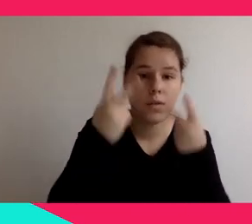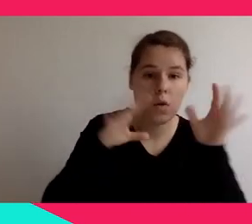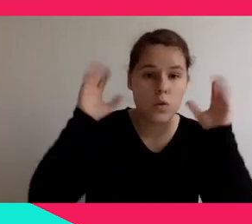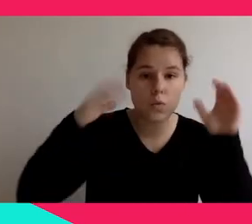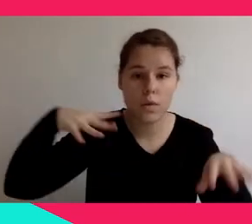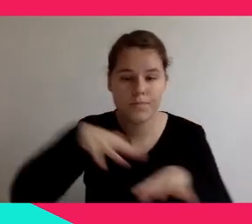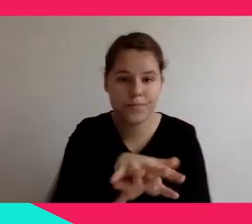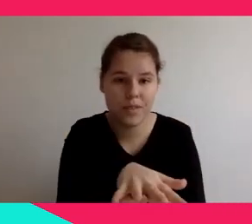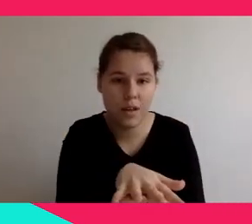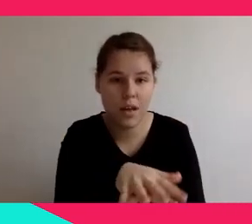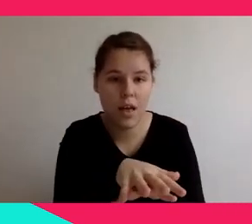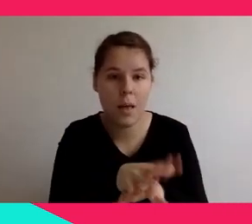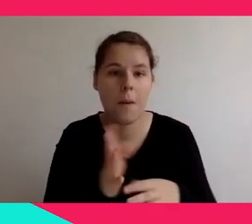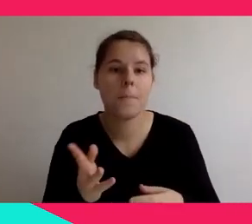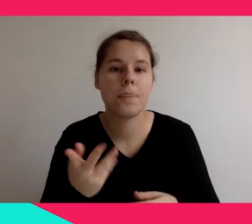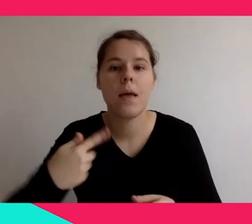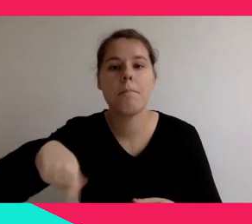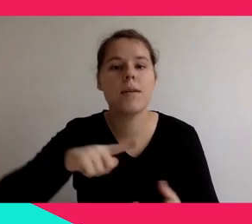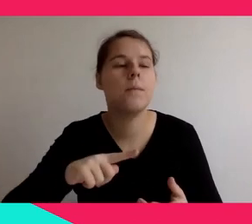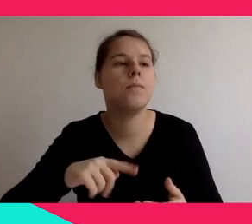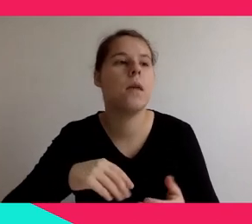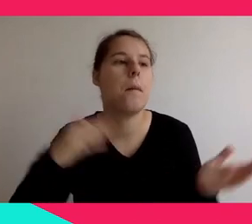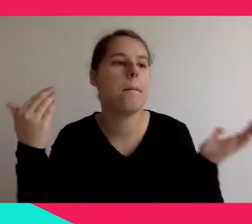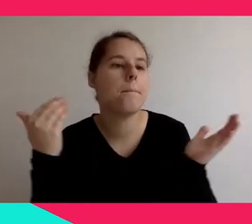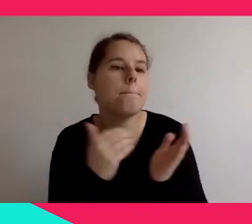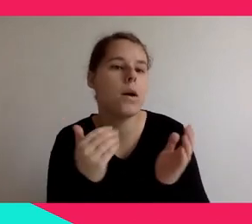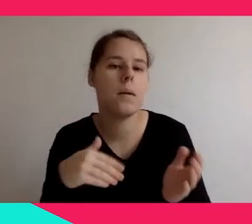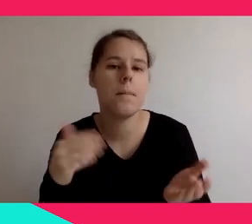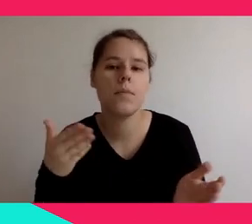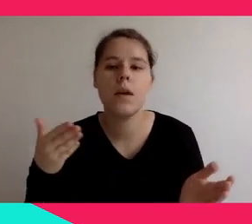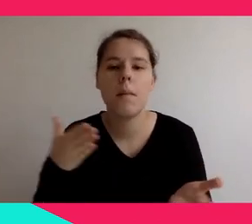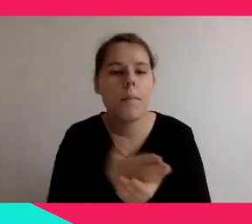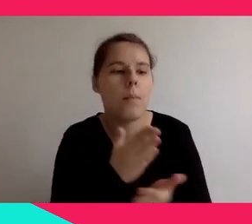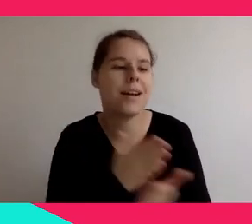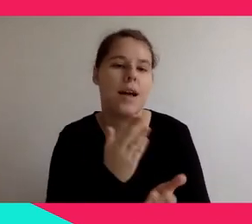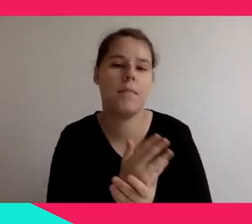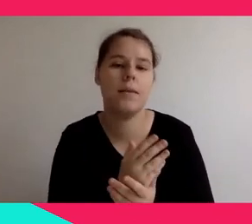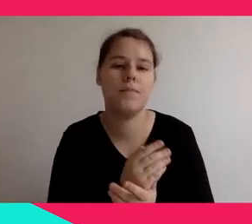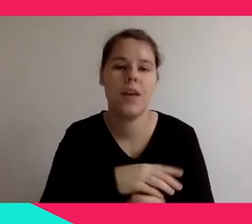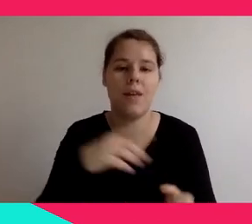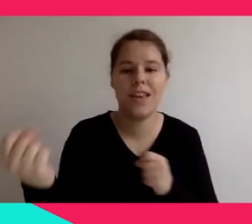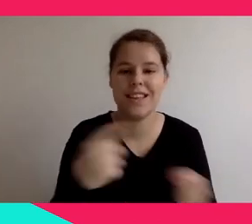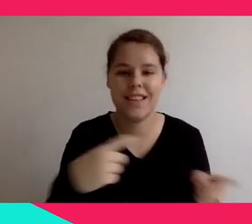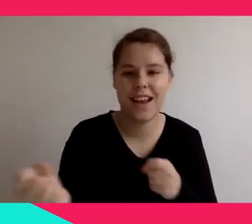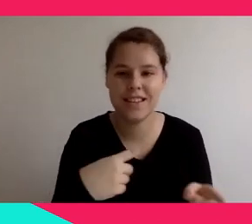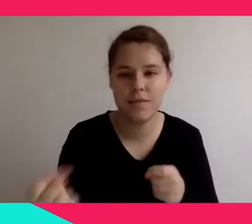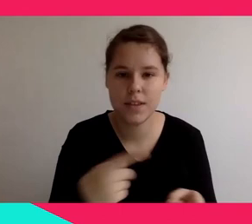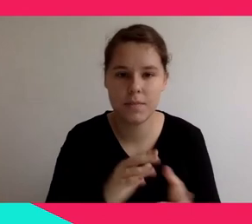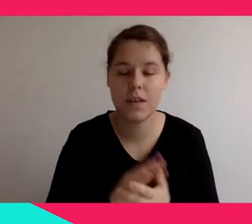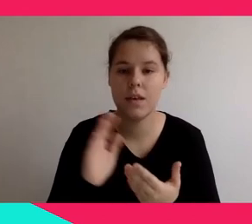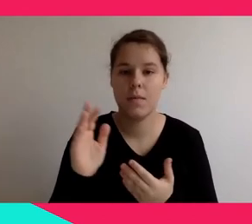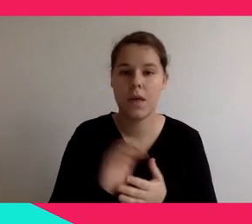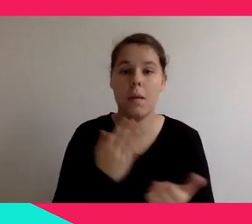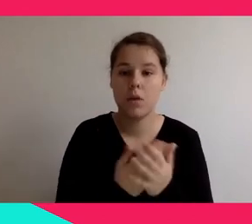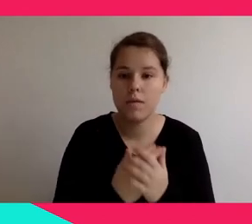the public, especially interactive ones. Because when you are interacting, you cease to be passive. You are part of the